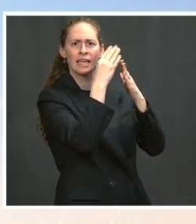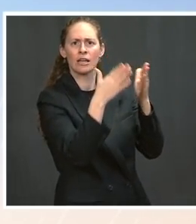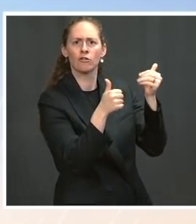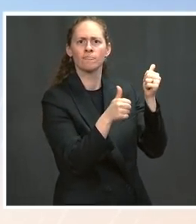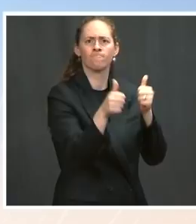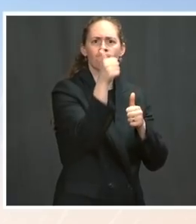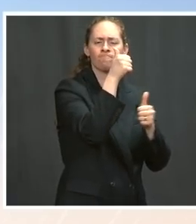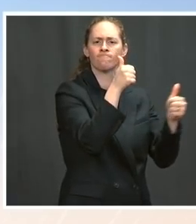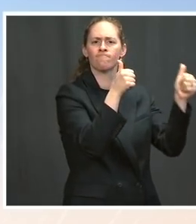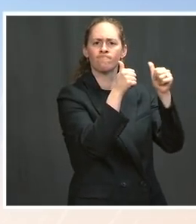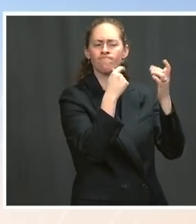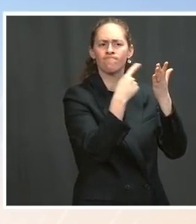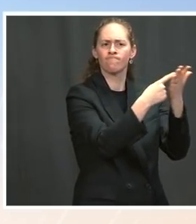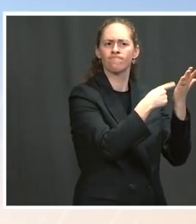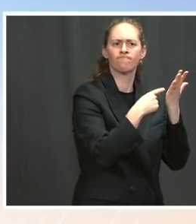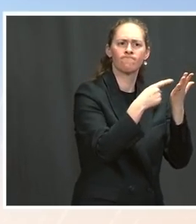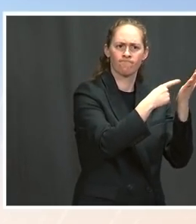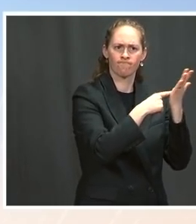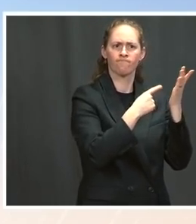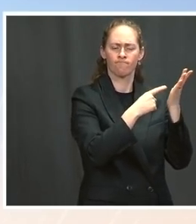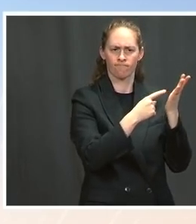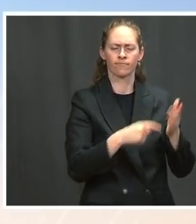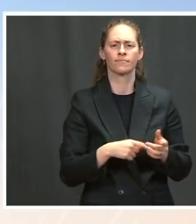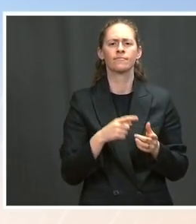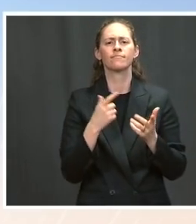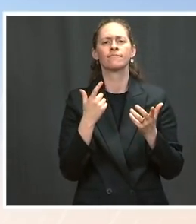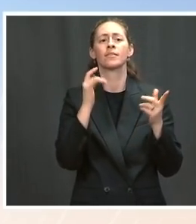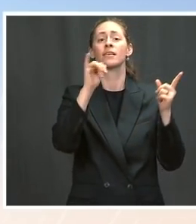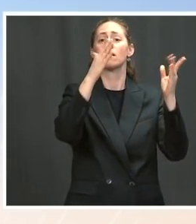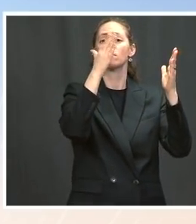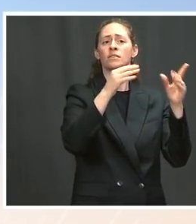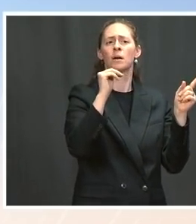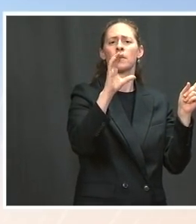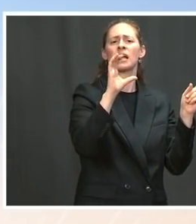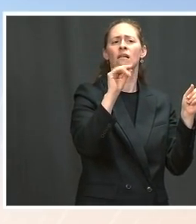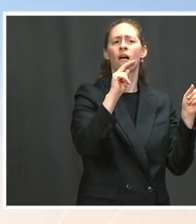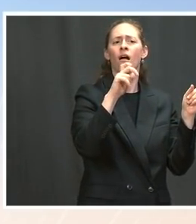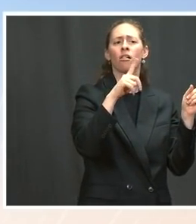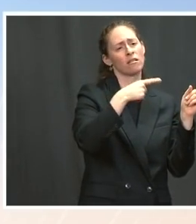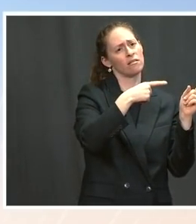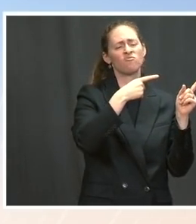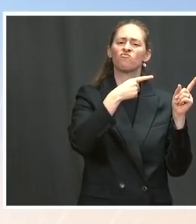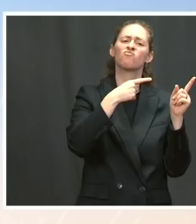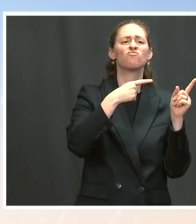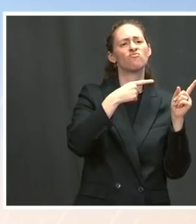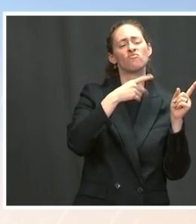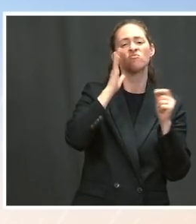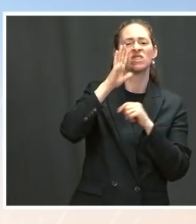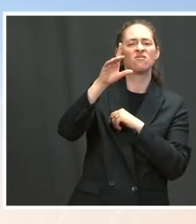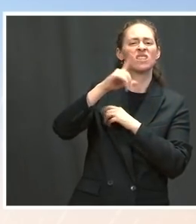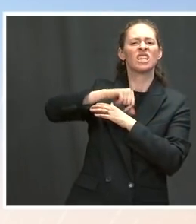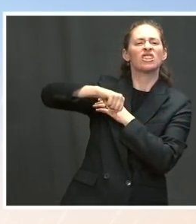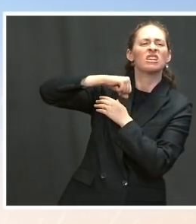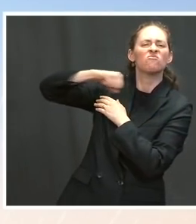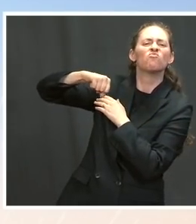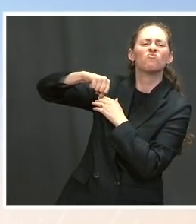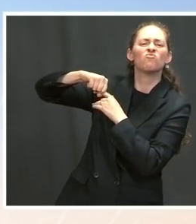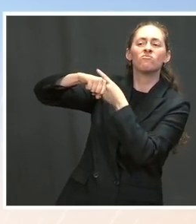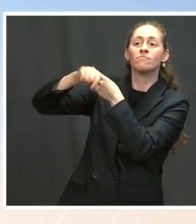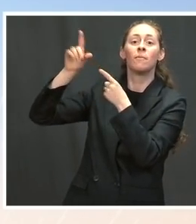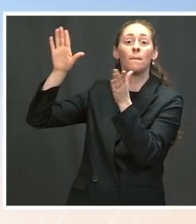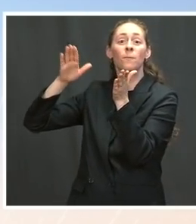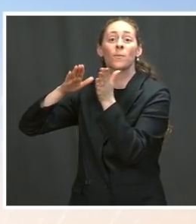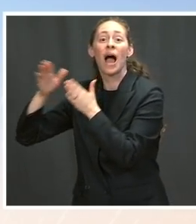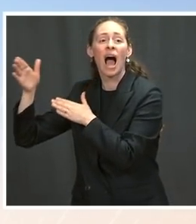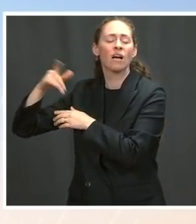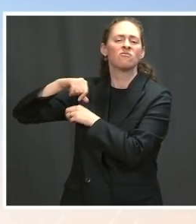the Biden agenda? He said it a number of times now. And does the President view that as an impediment to having a